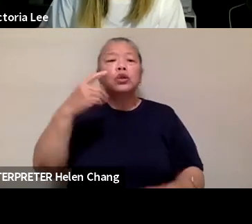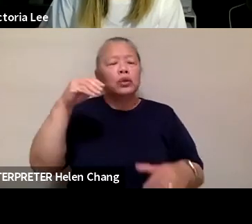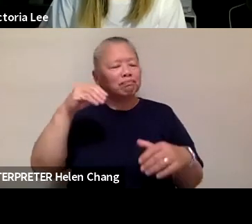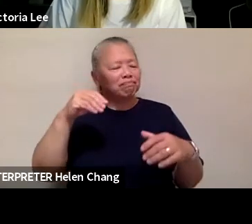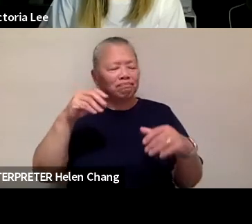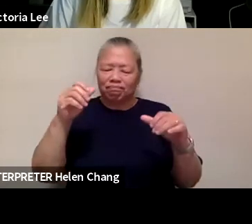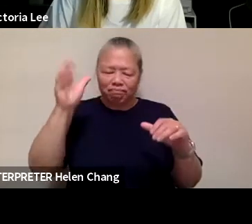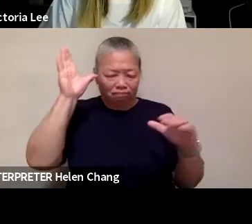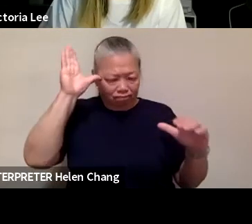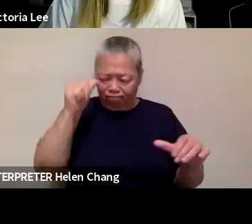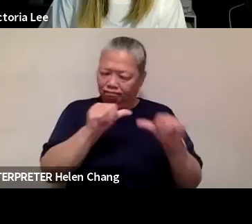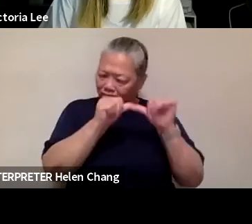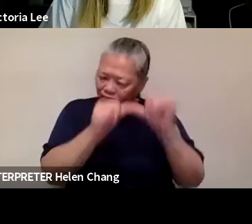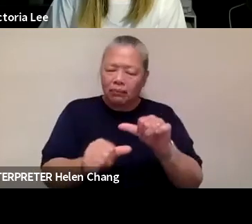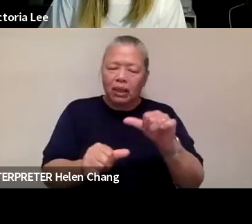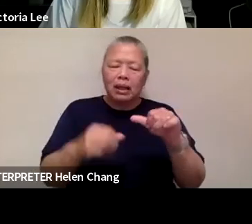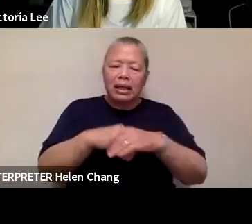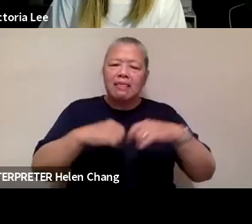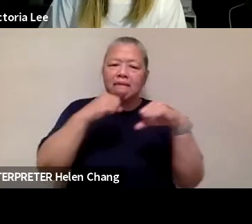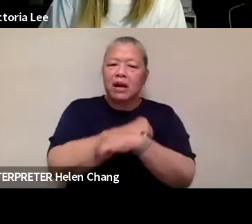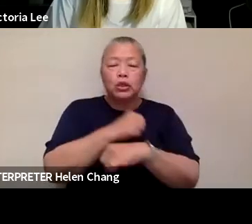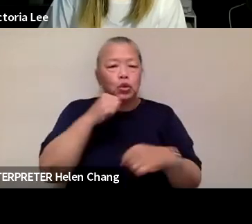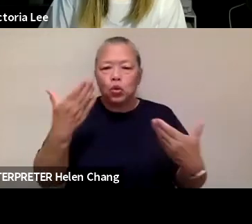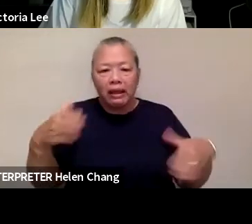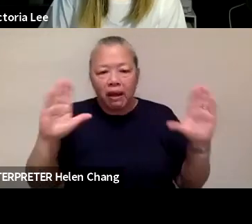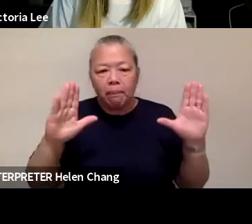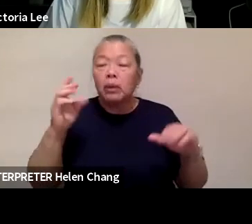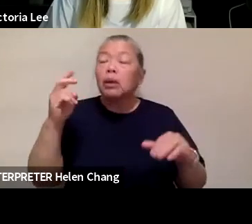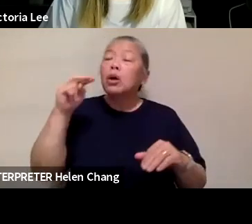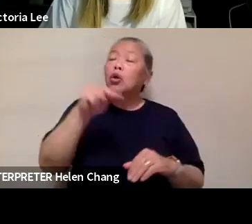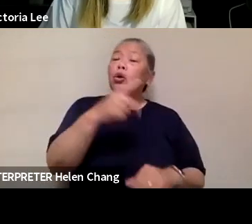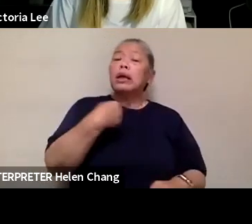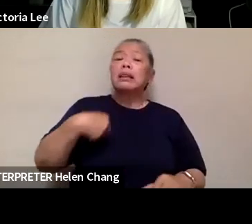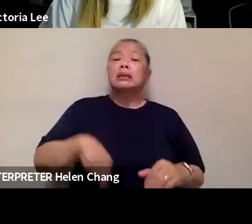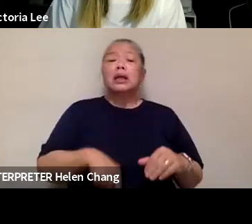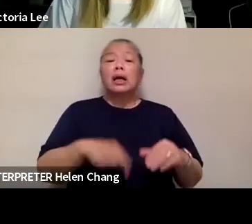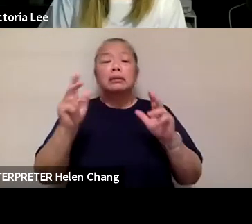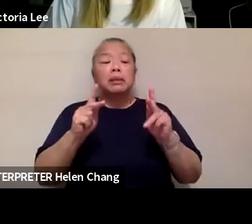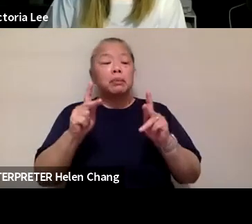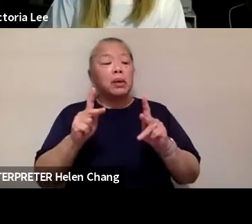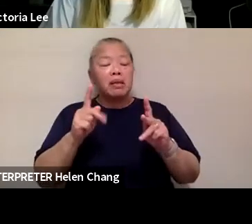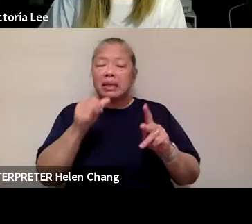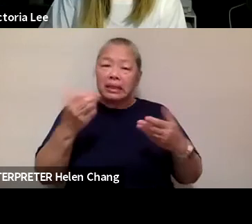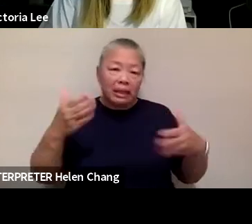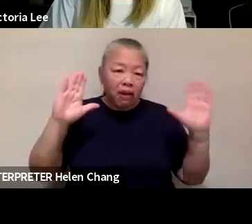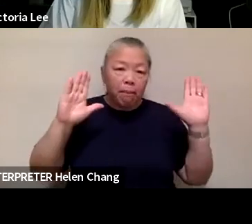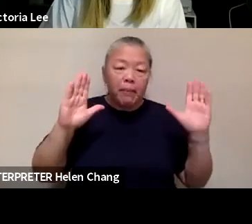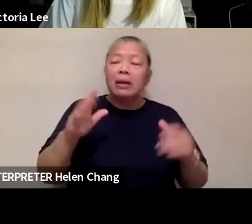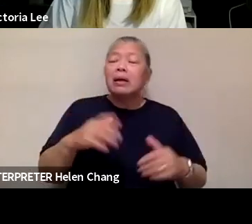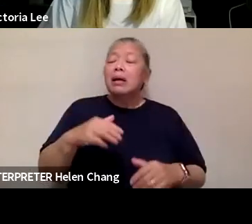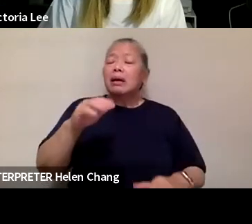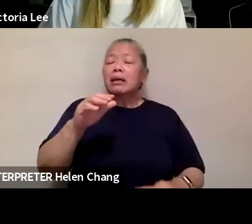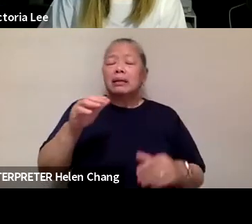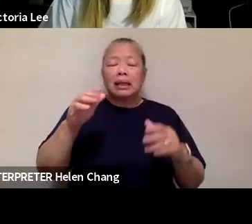give up. You look at the Chinese, way they have been, look at all the things. They adapted, they, uh, they start begging the, the dumplings to sell as a grocery.